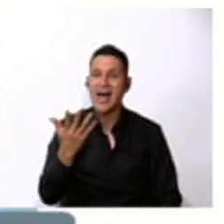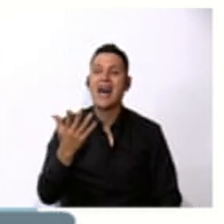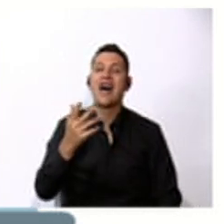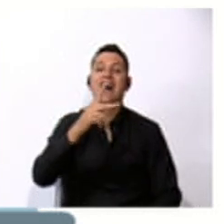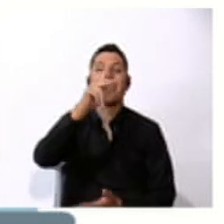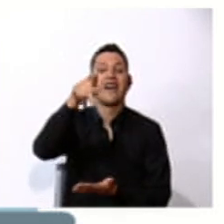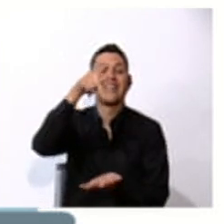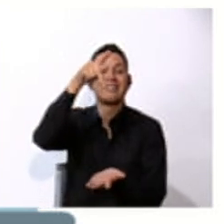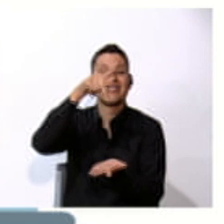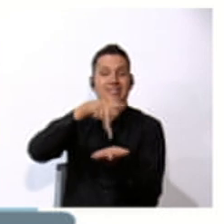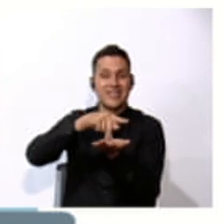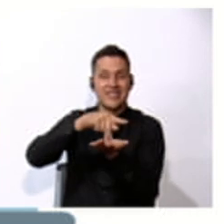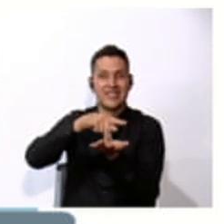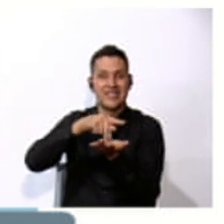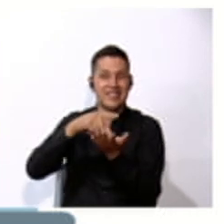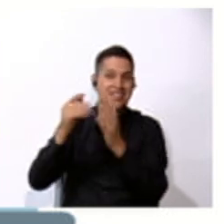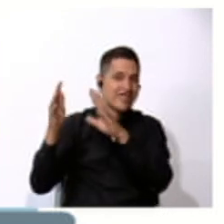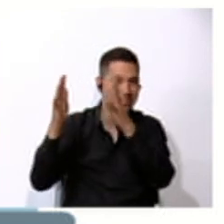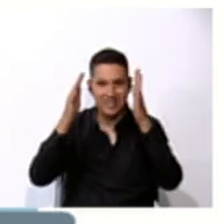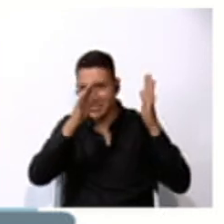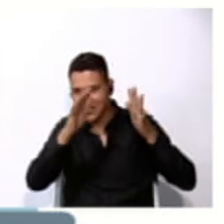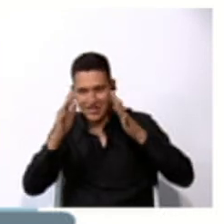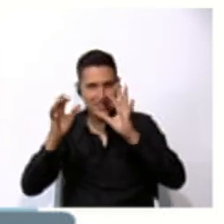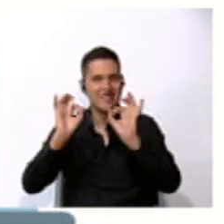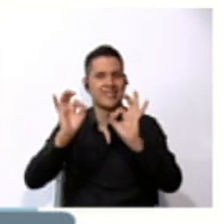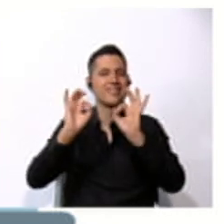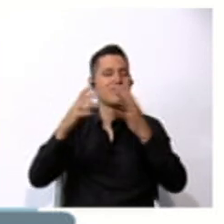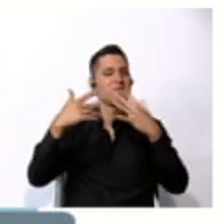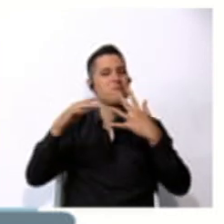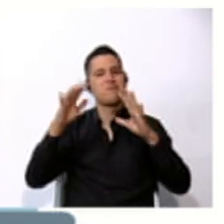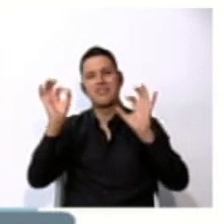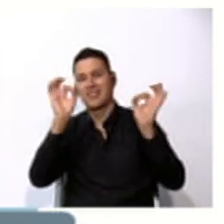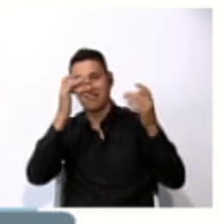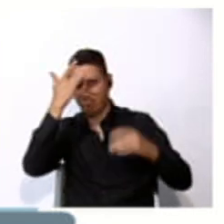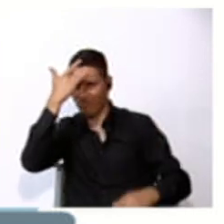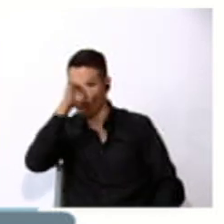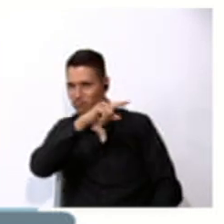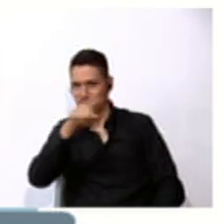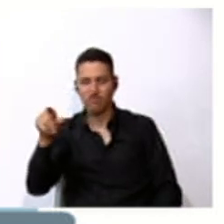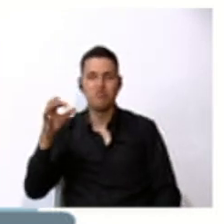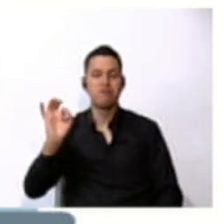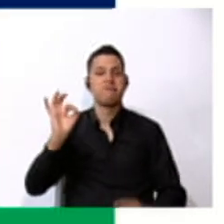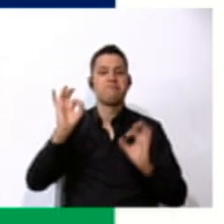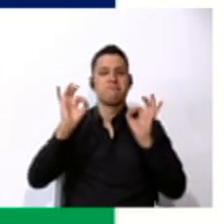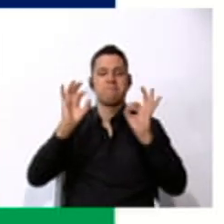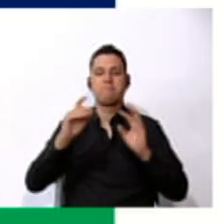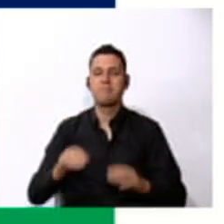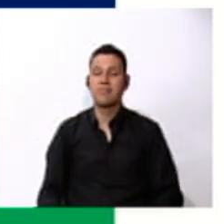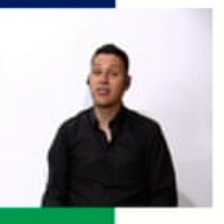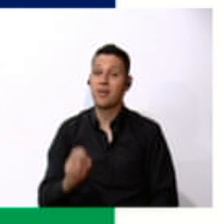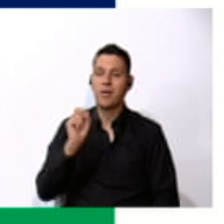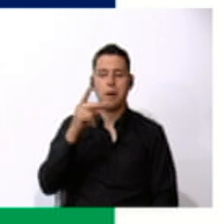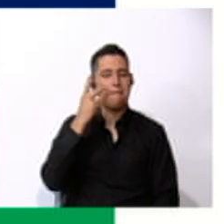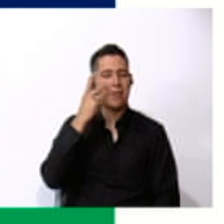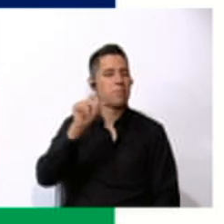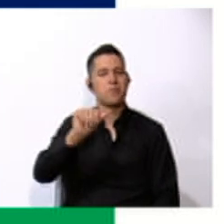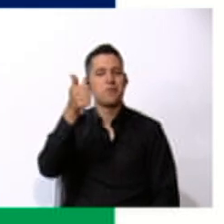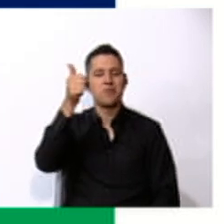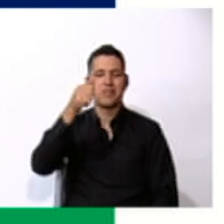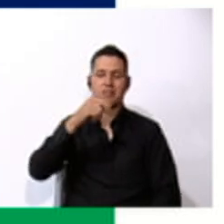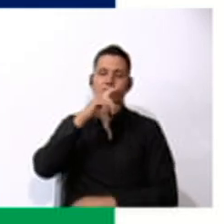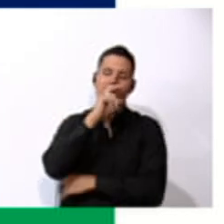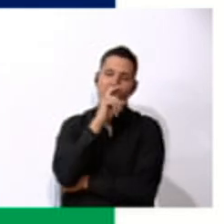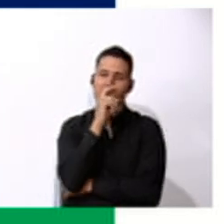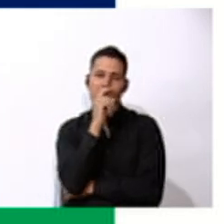park. Very good. Ah, excellent. Let's see another one.